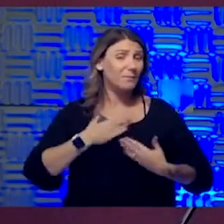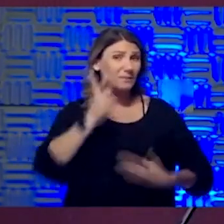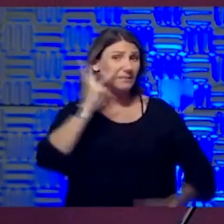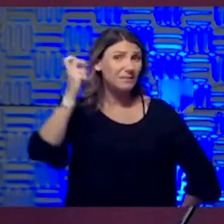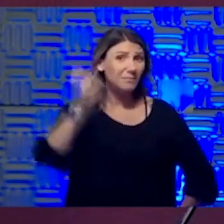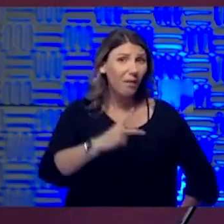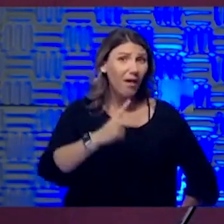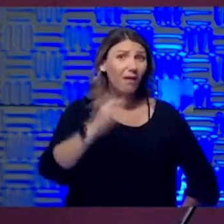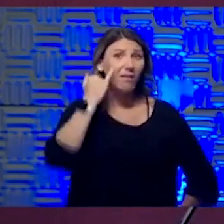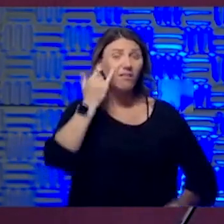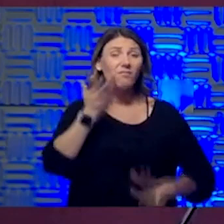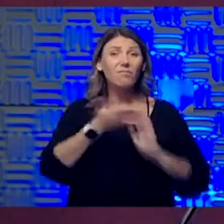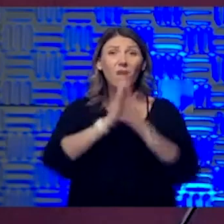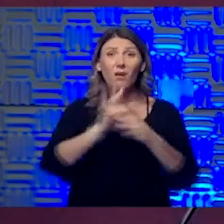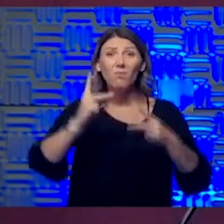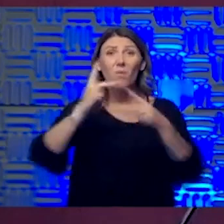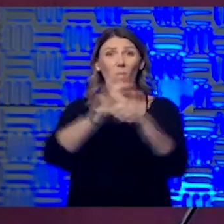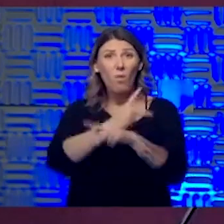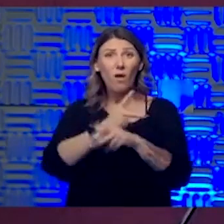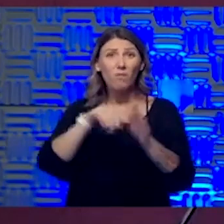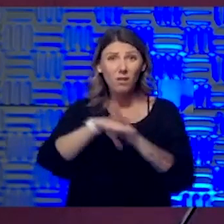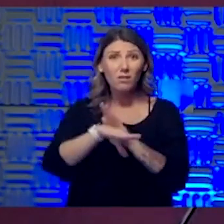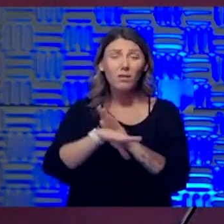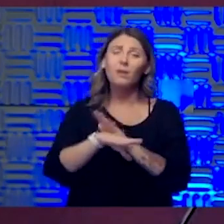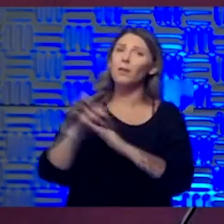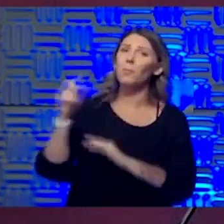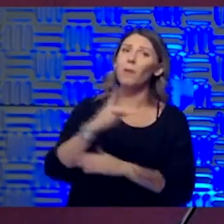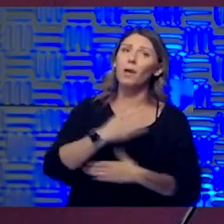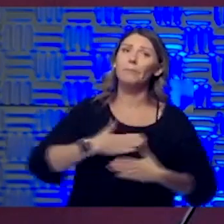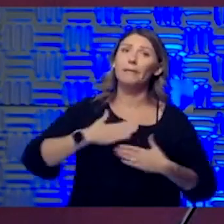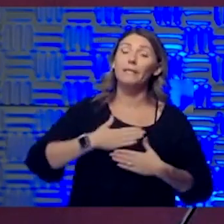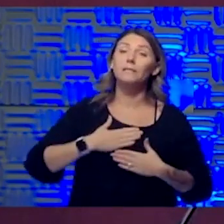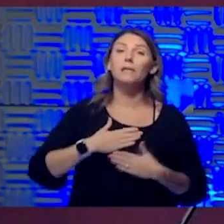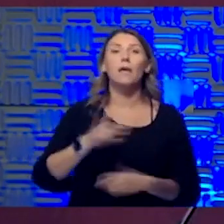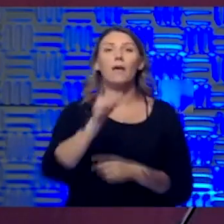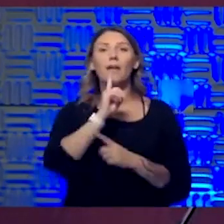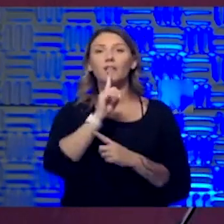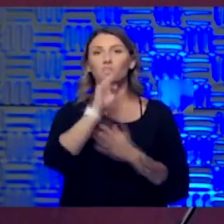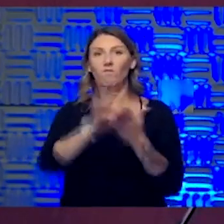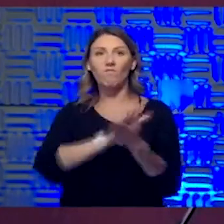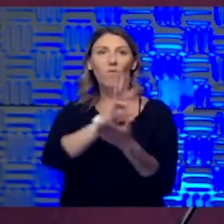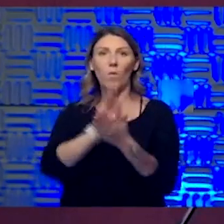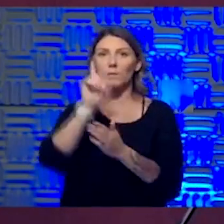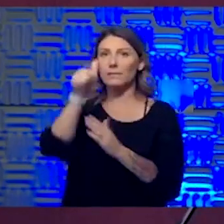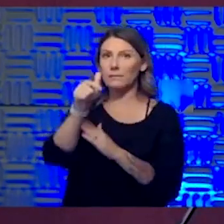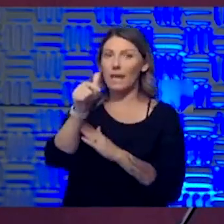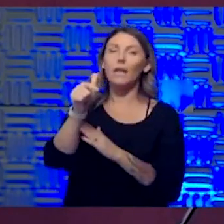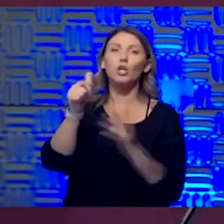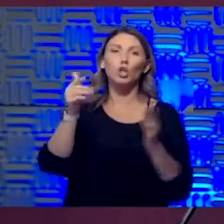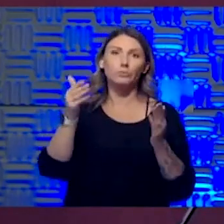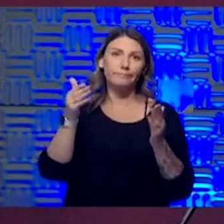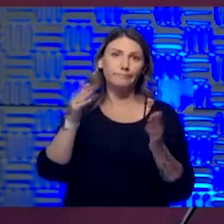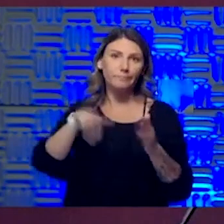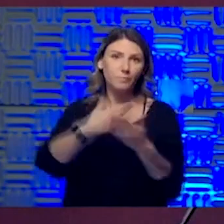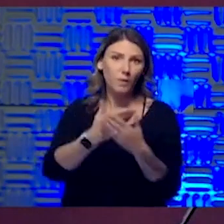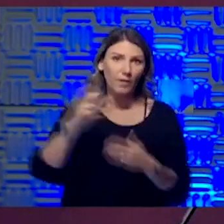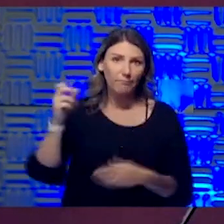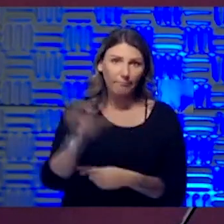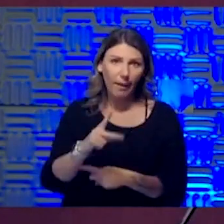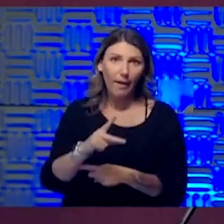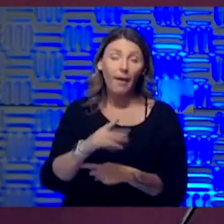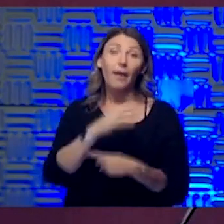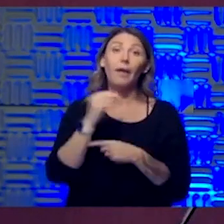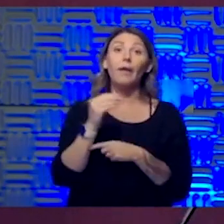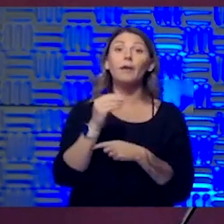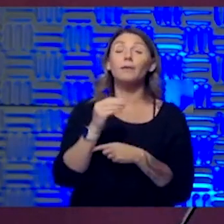this gets any worse in any way, come back, please. And he actually did about four hours later. And based on what the hospital has been able to do,